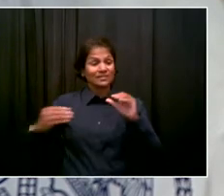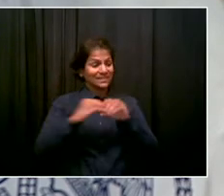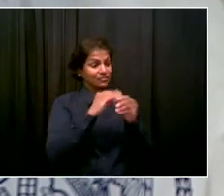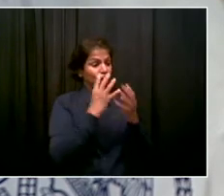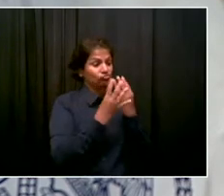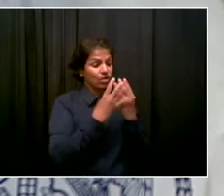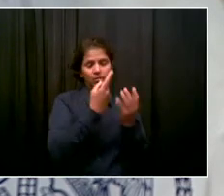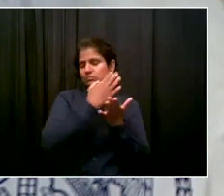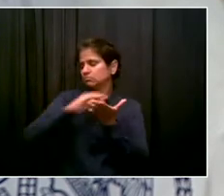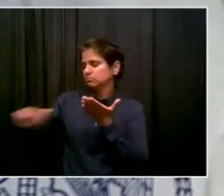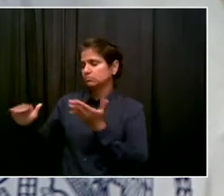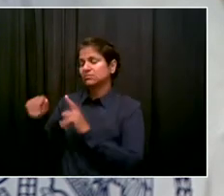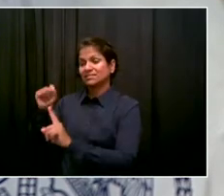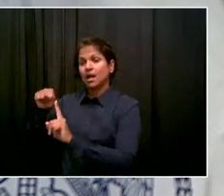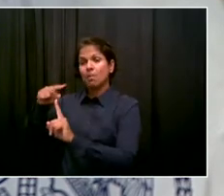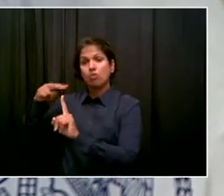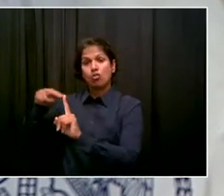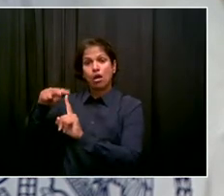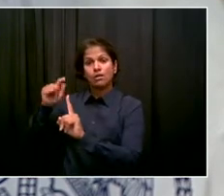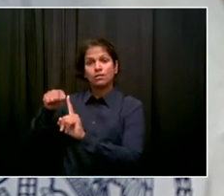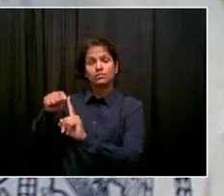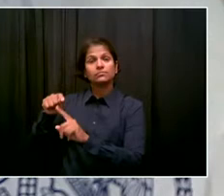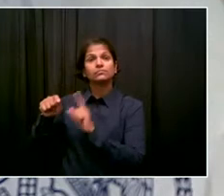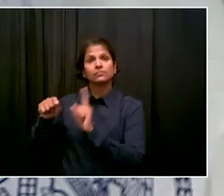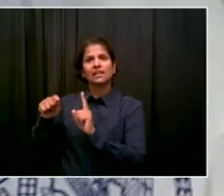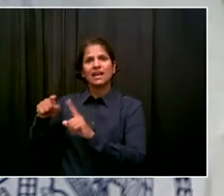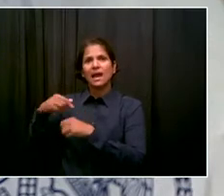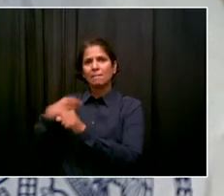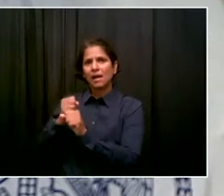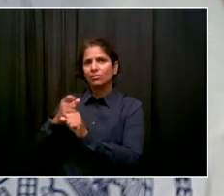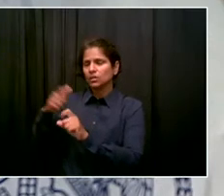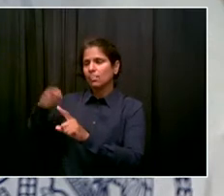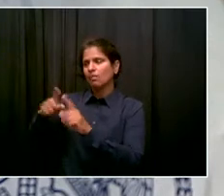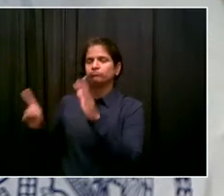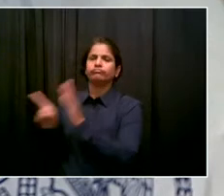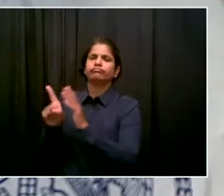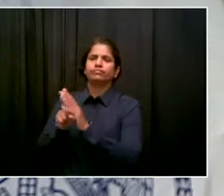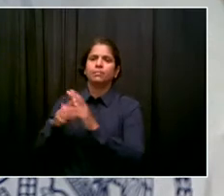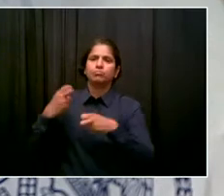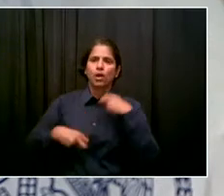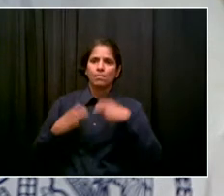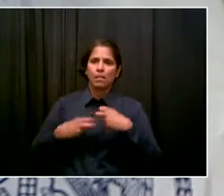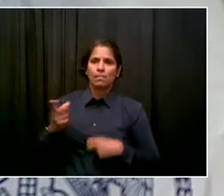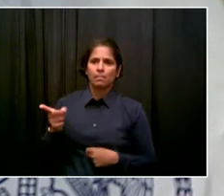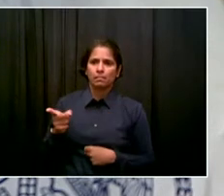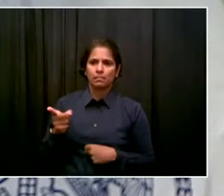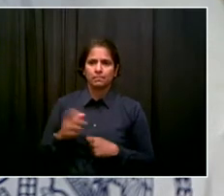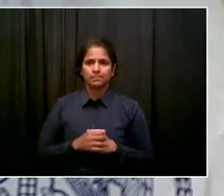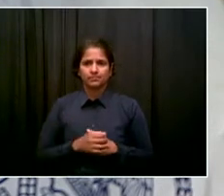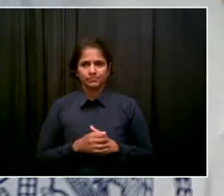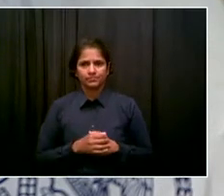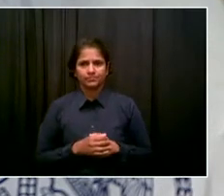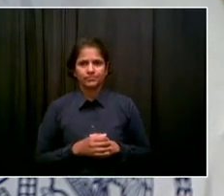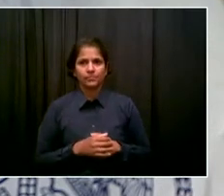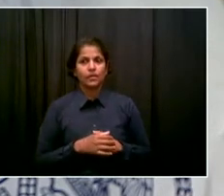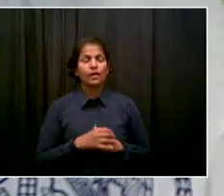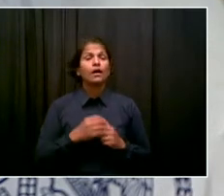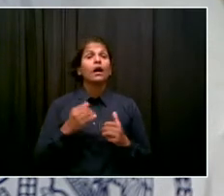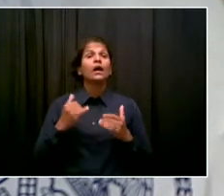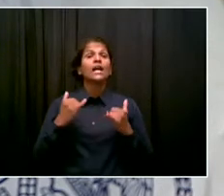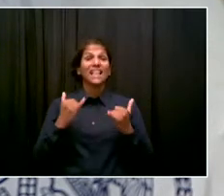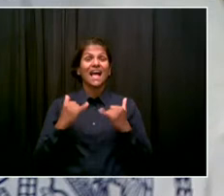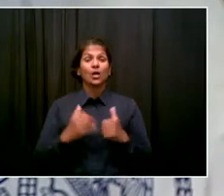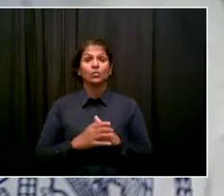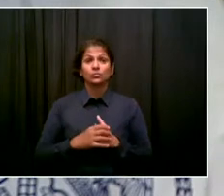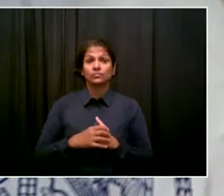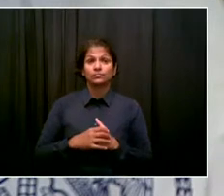now. We've proven it with the city jails. So the reason we're talking about today is for weeks and weeks, we've been trying to create some momentum in Albany. We